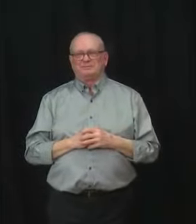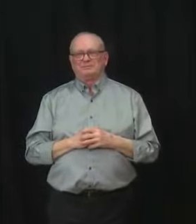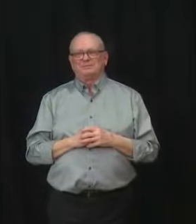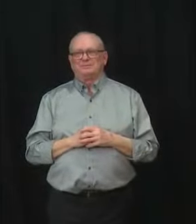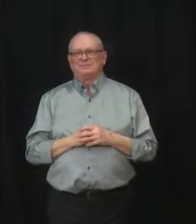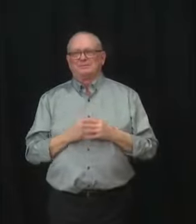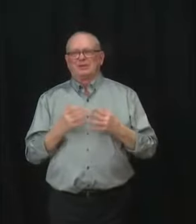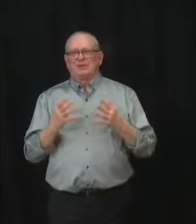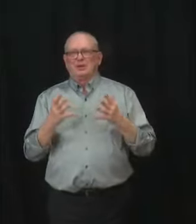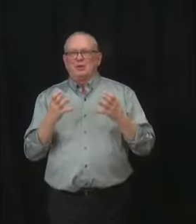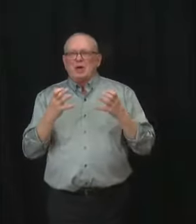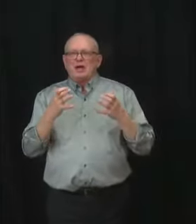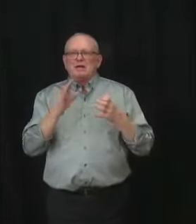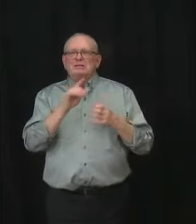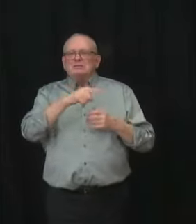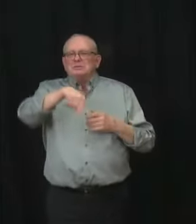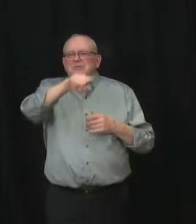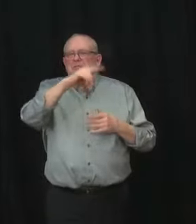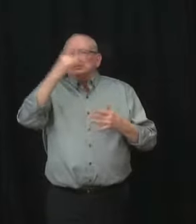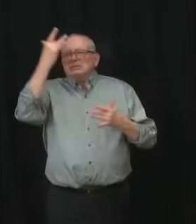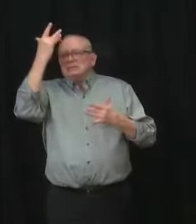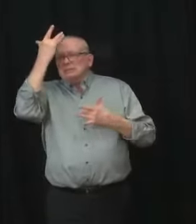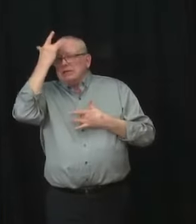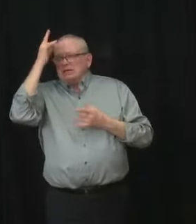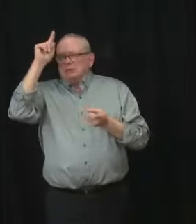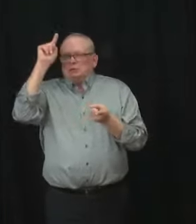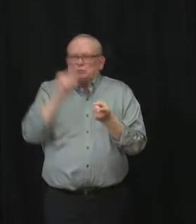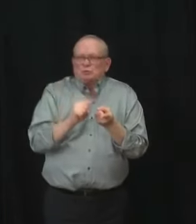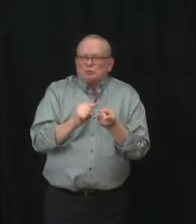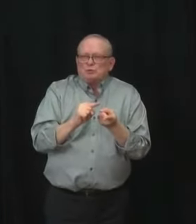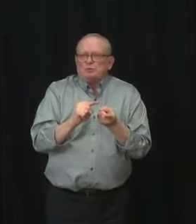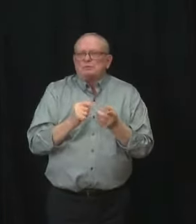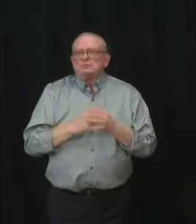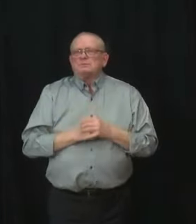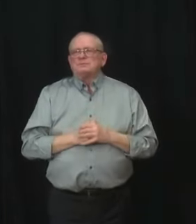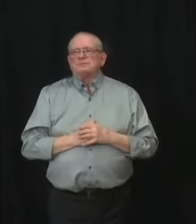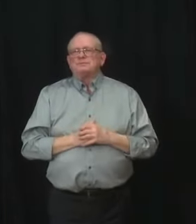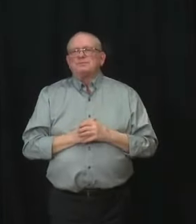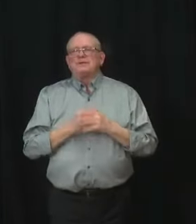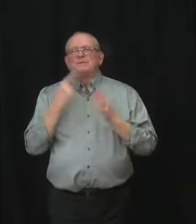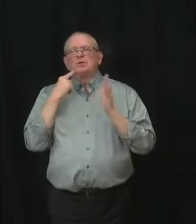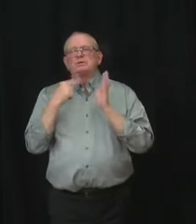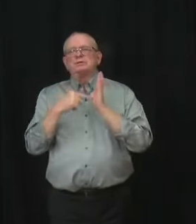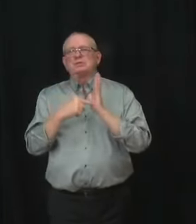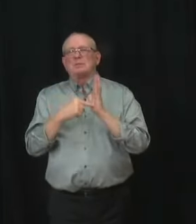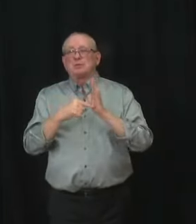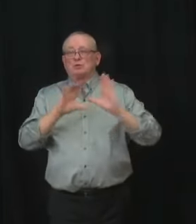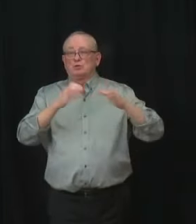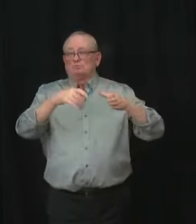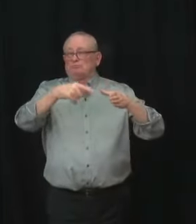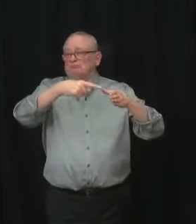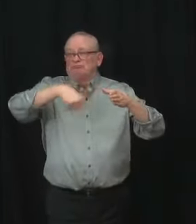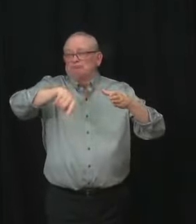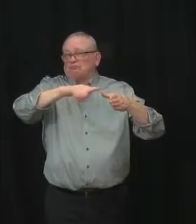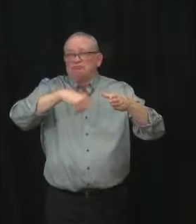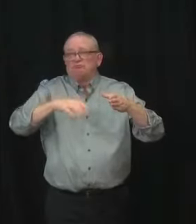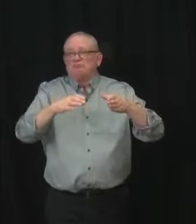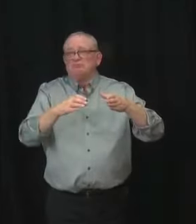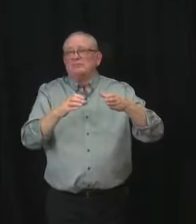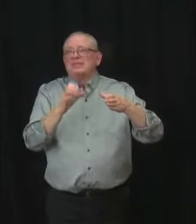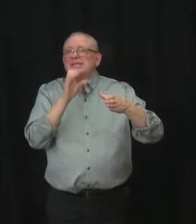serious stage. The criteria include immunocompromised individuals age 18 and over,